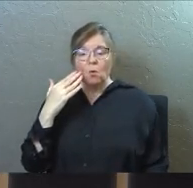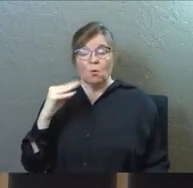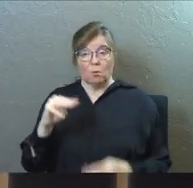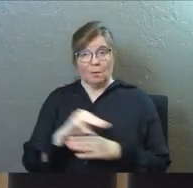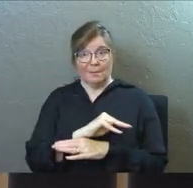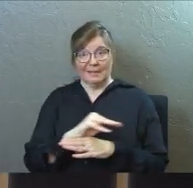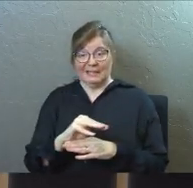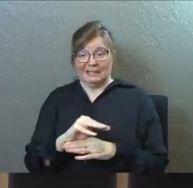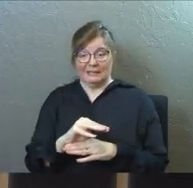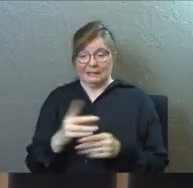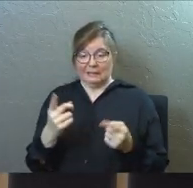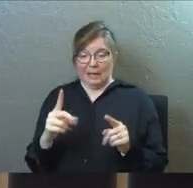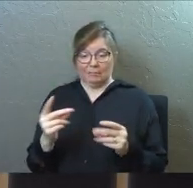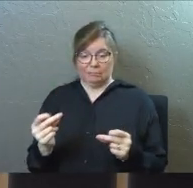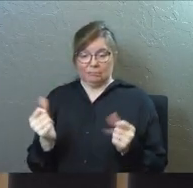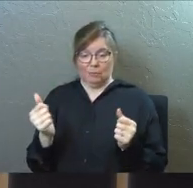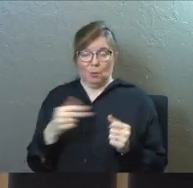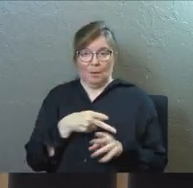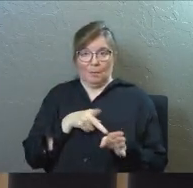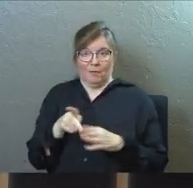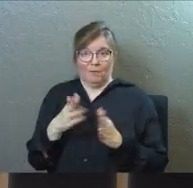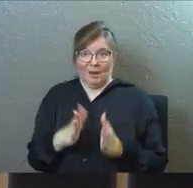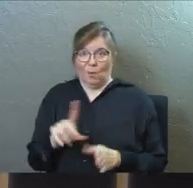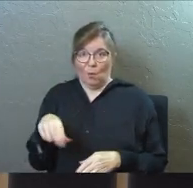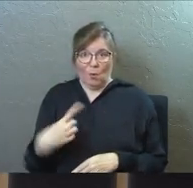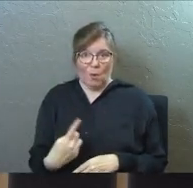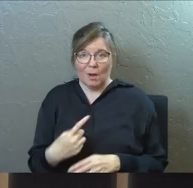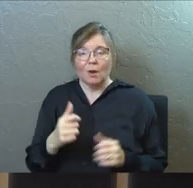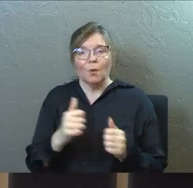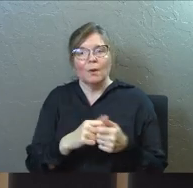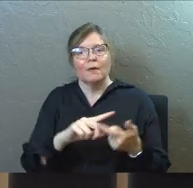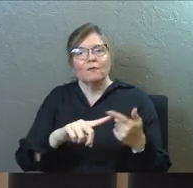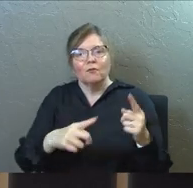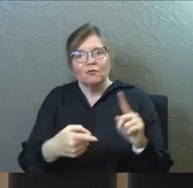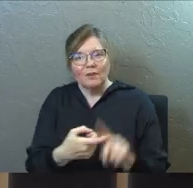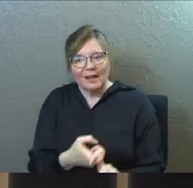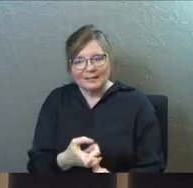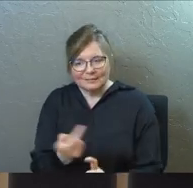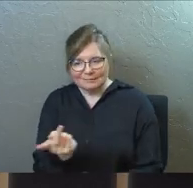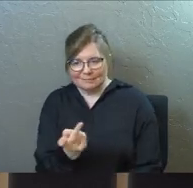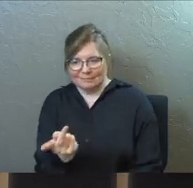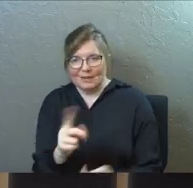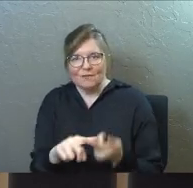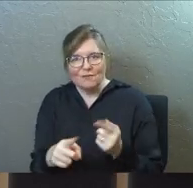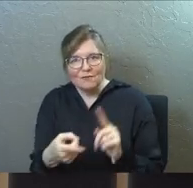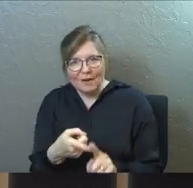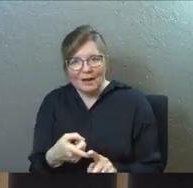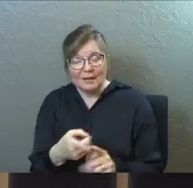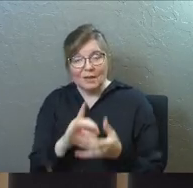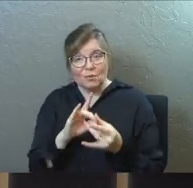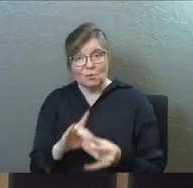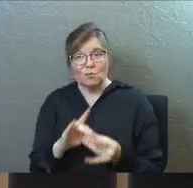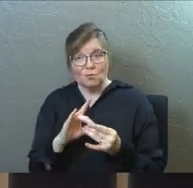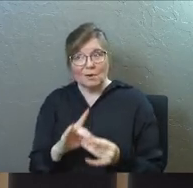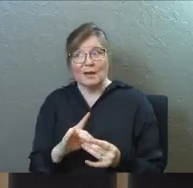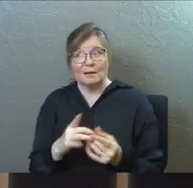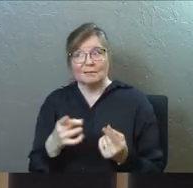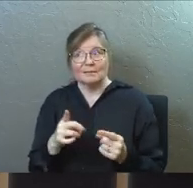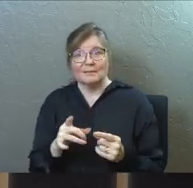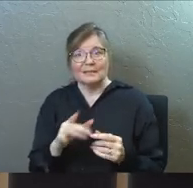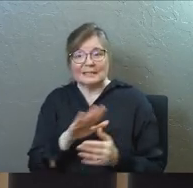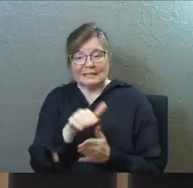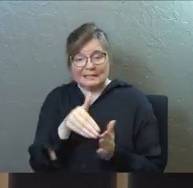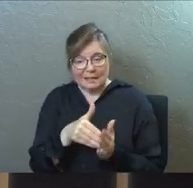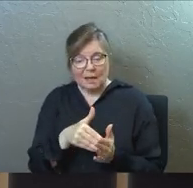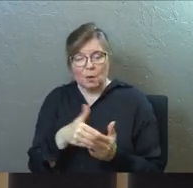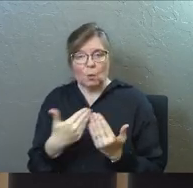ministry doesn't just happen with professionals, guys, it happens with friends, and the relationship is the